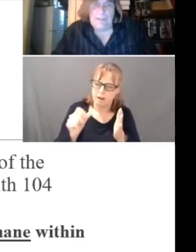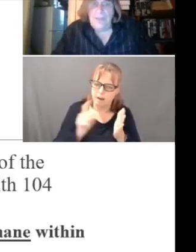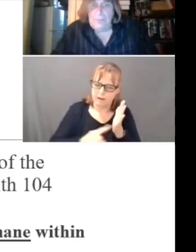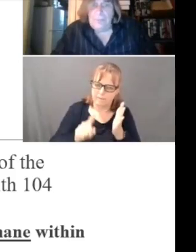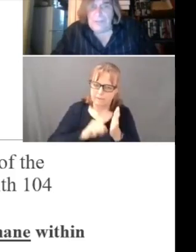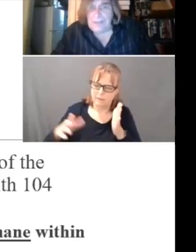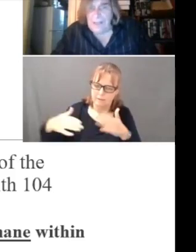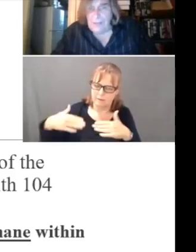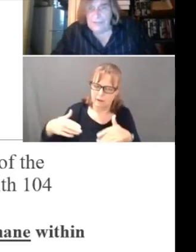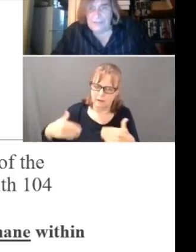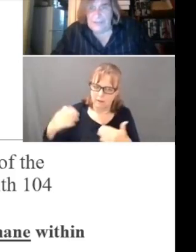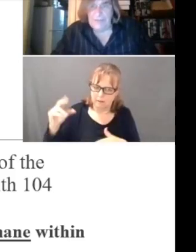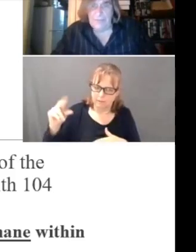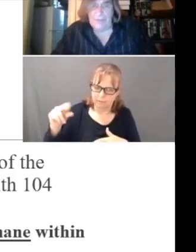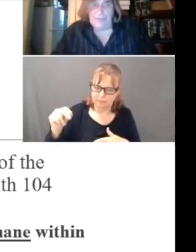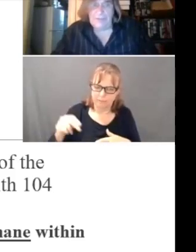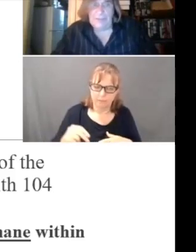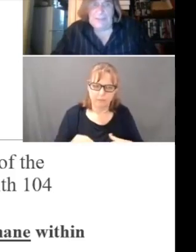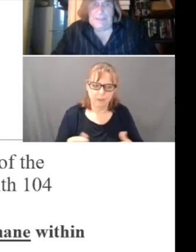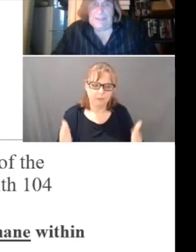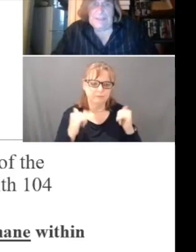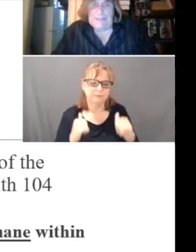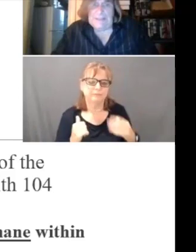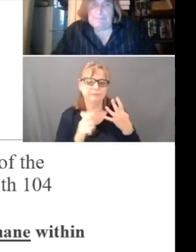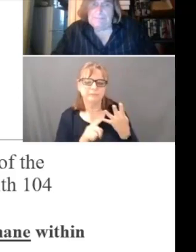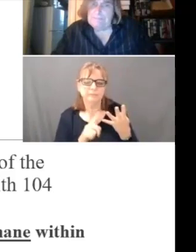Does not present a health or safety risk.